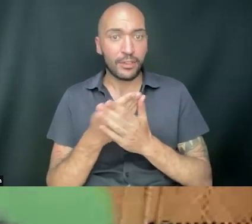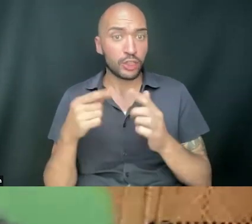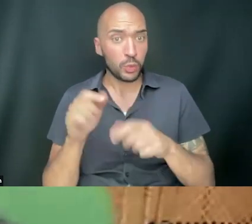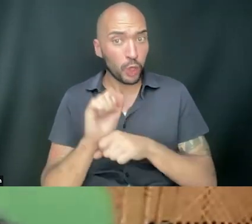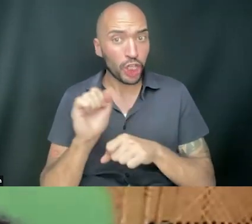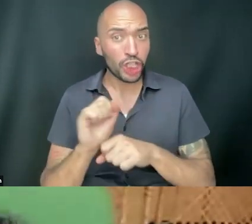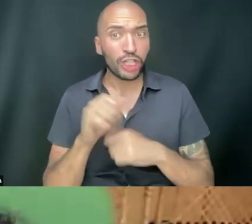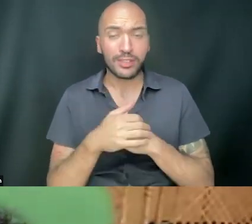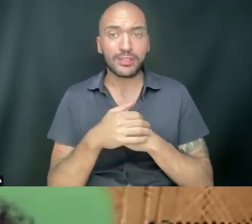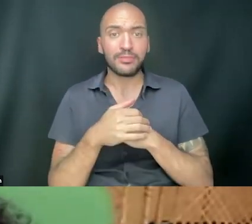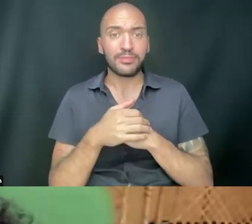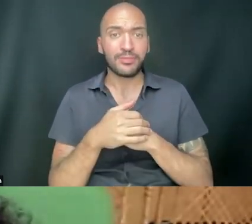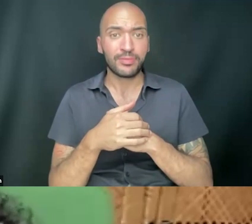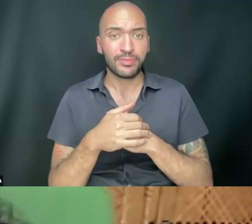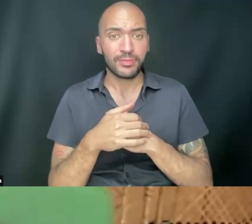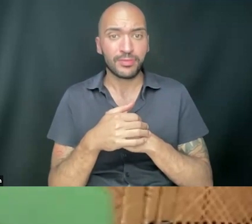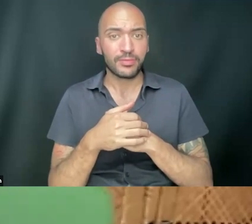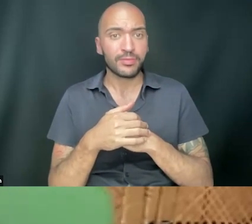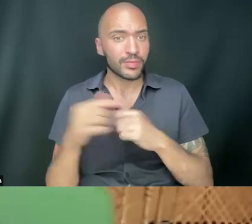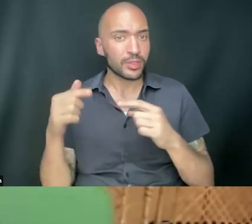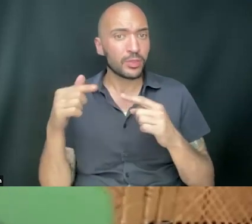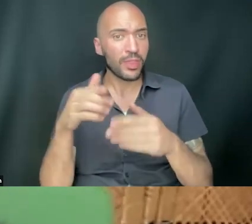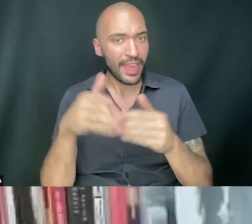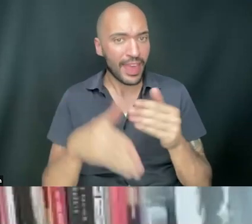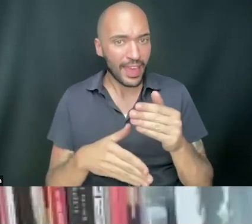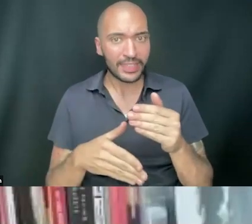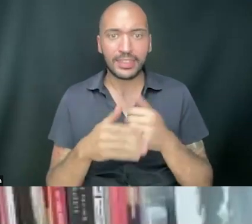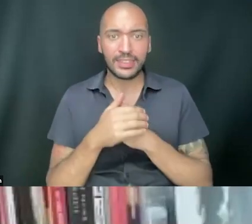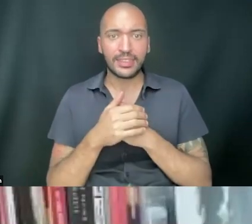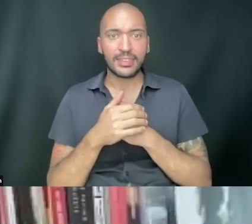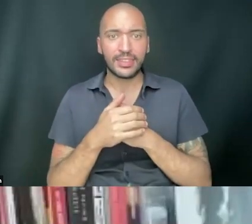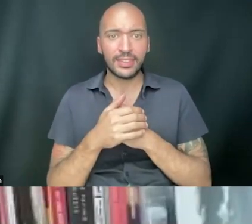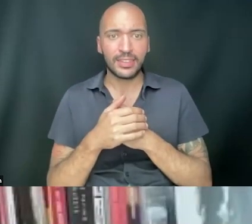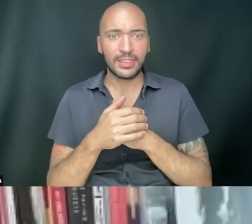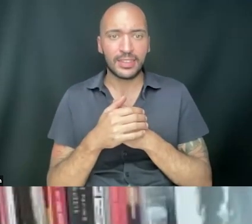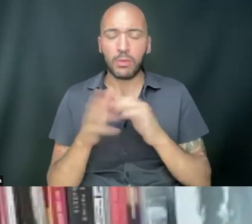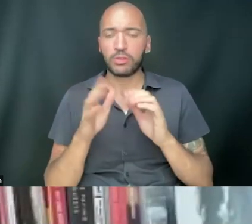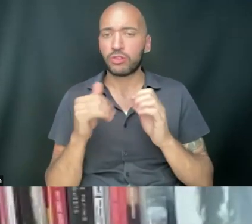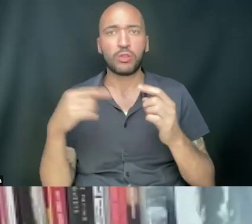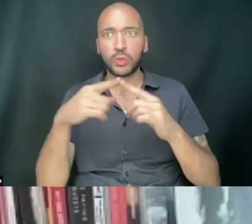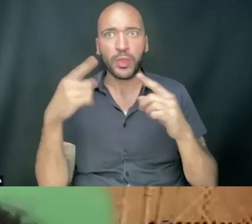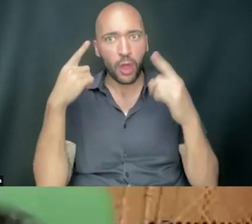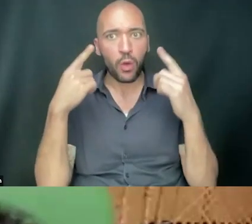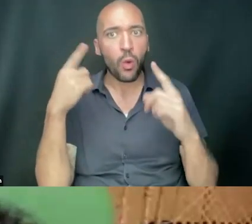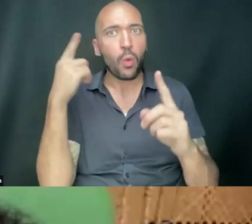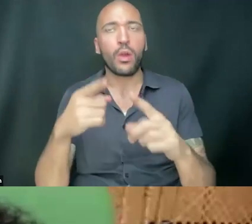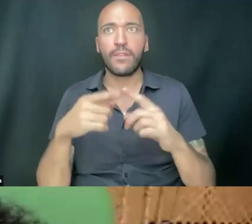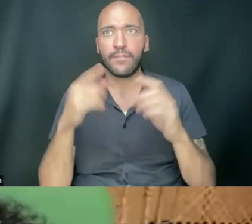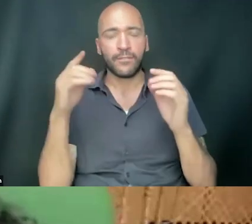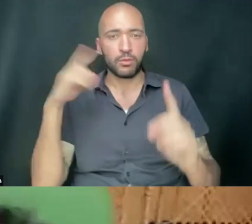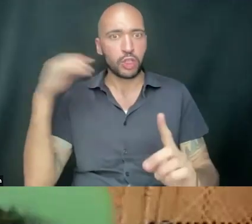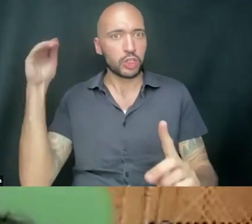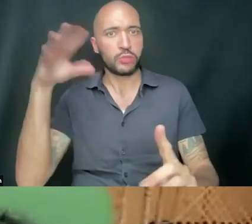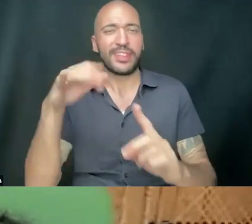work to the end of illuminating all of